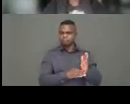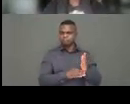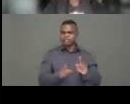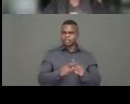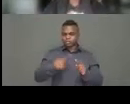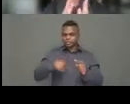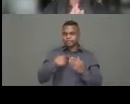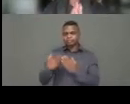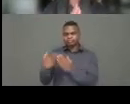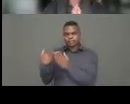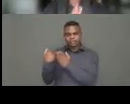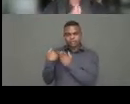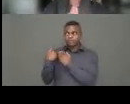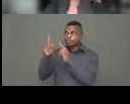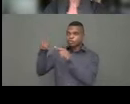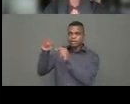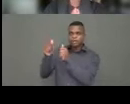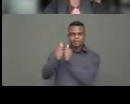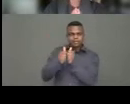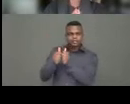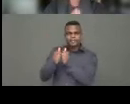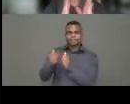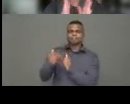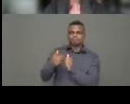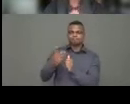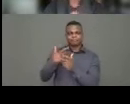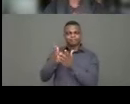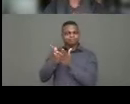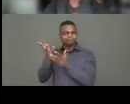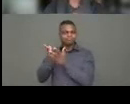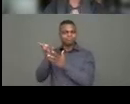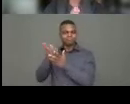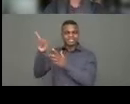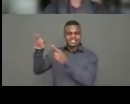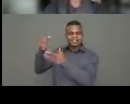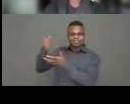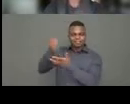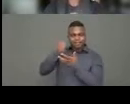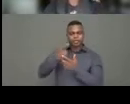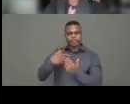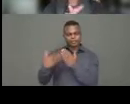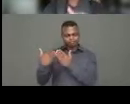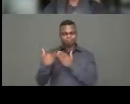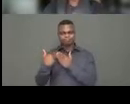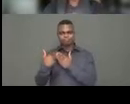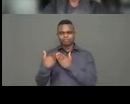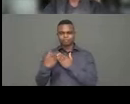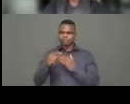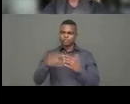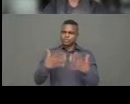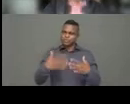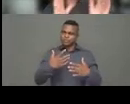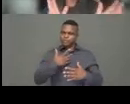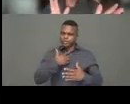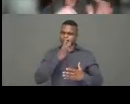CHS Alliance is about raising the standard for people in crisis, and it's about holding ourselves to account. So thank you very much for